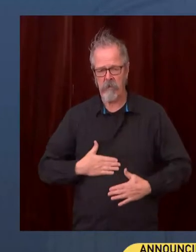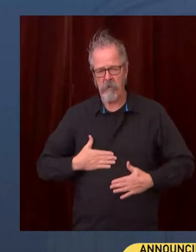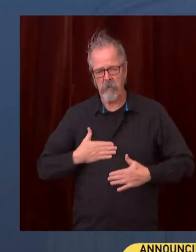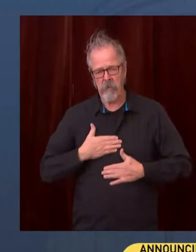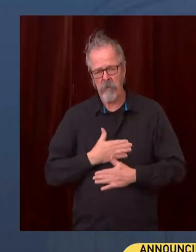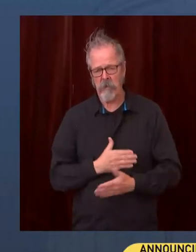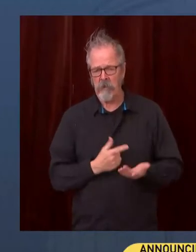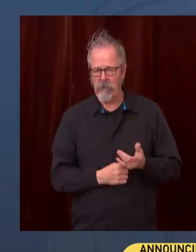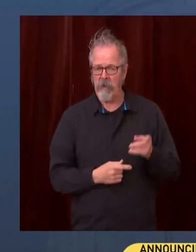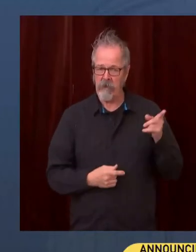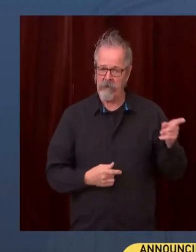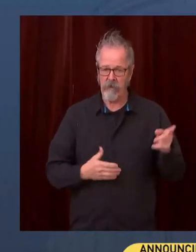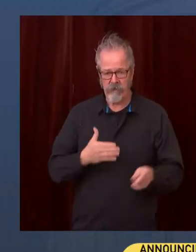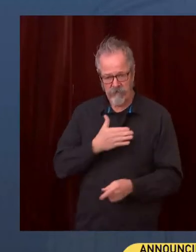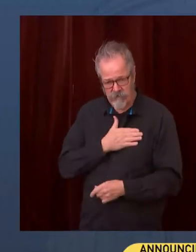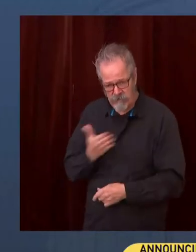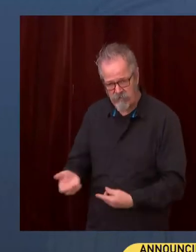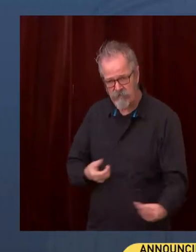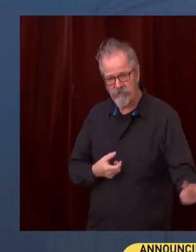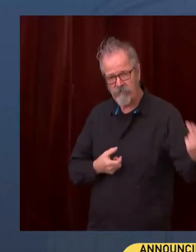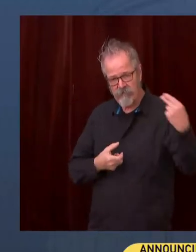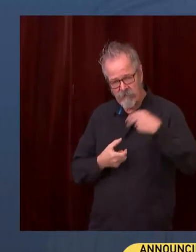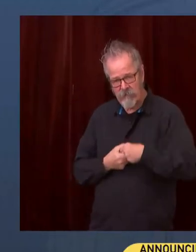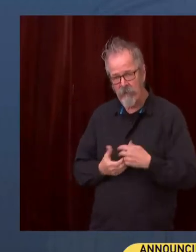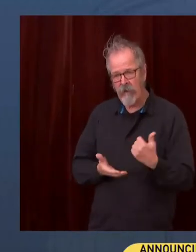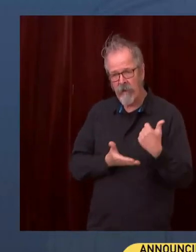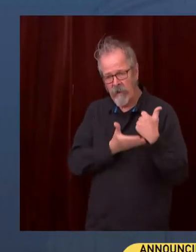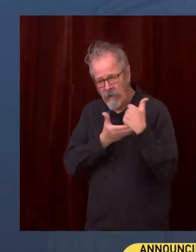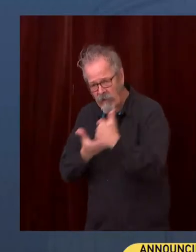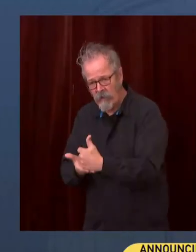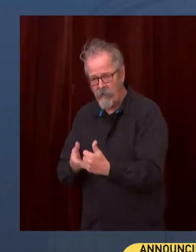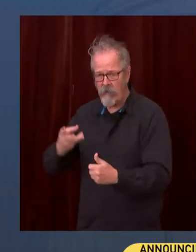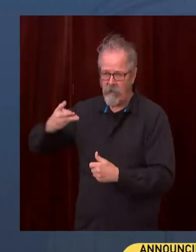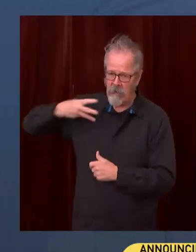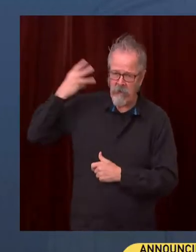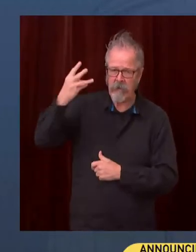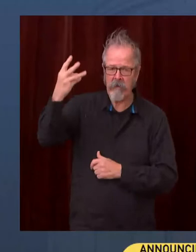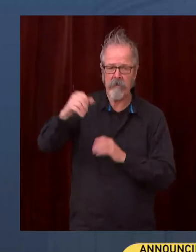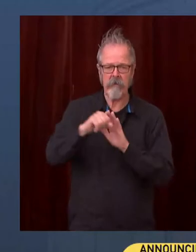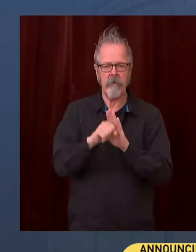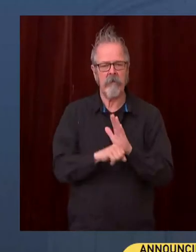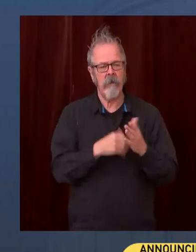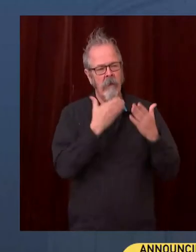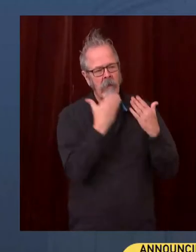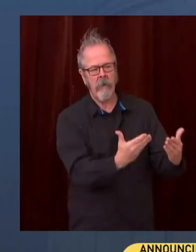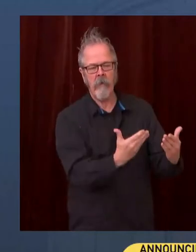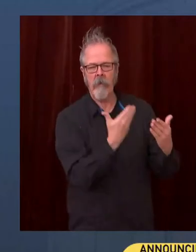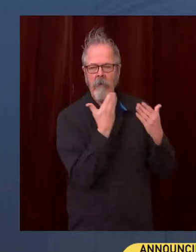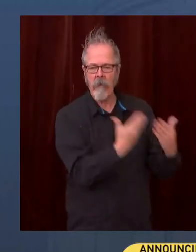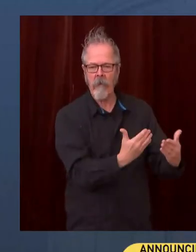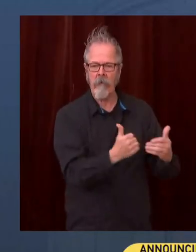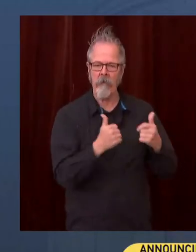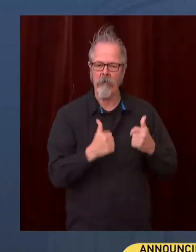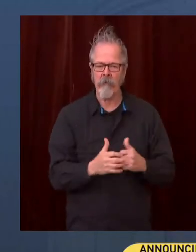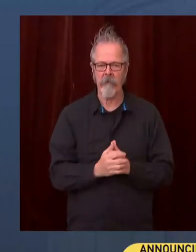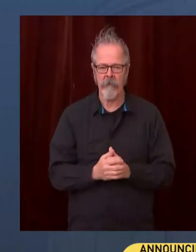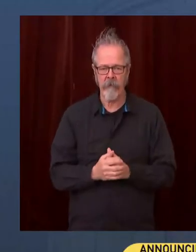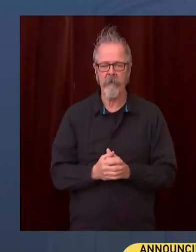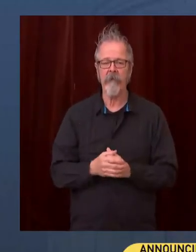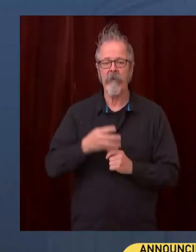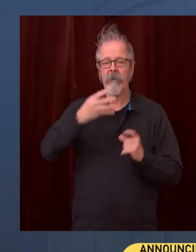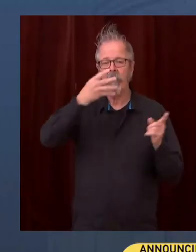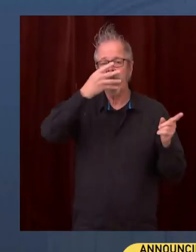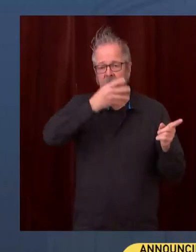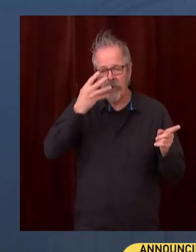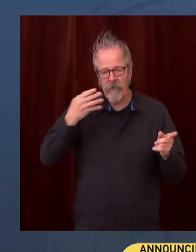to help our state is something I'm greatly appreciative of. He's also an immigrant. was born in Pakistan and raised